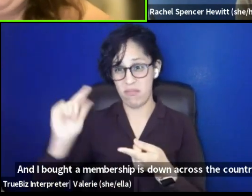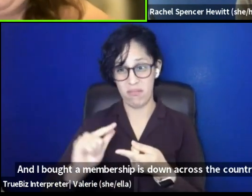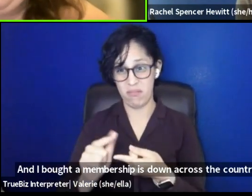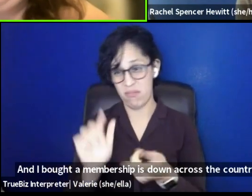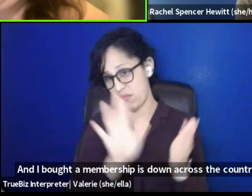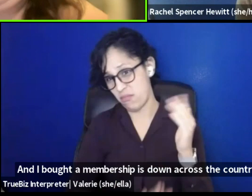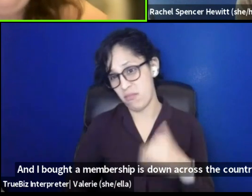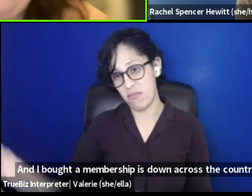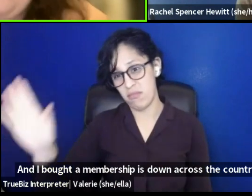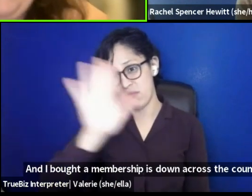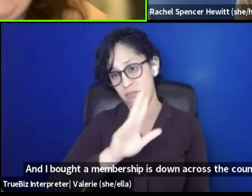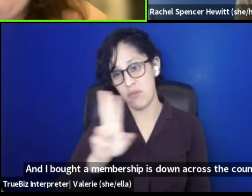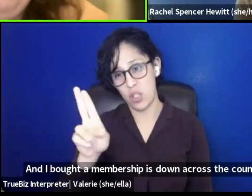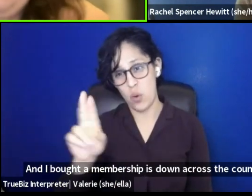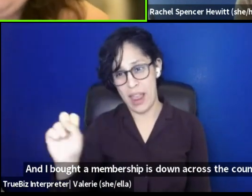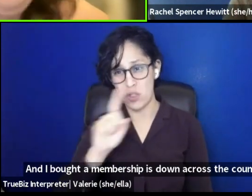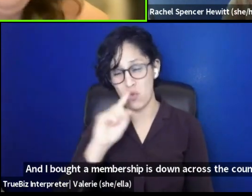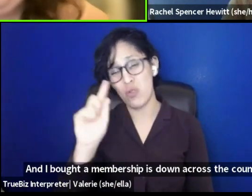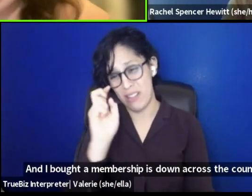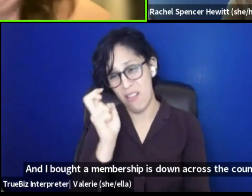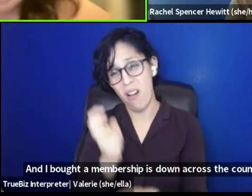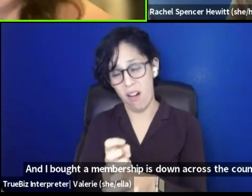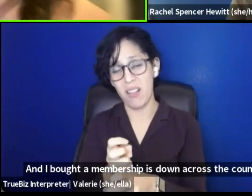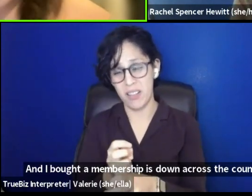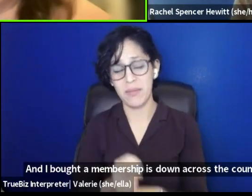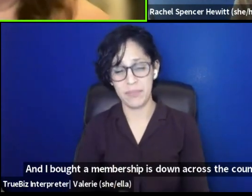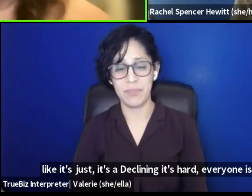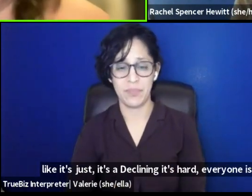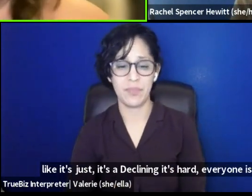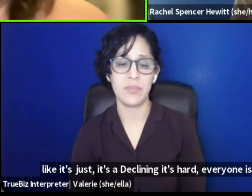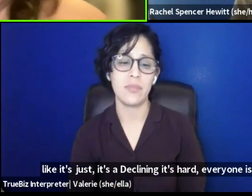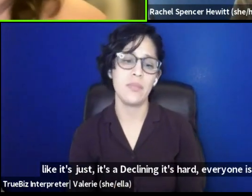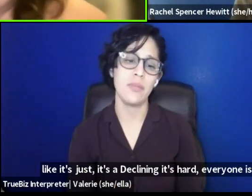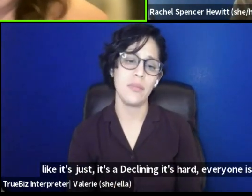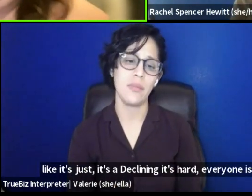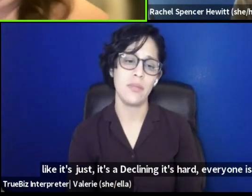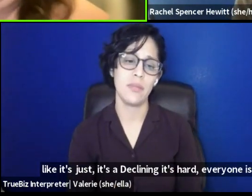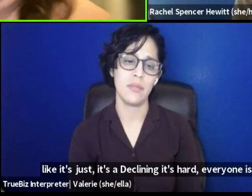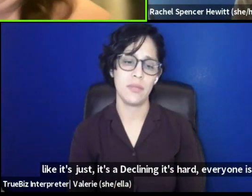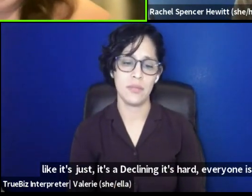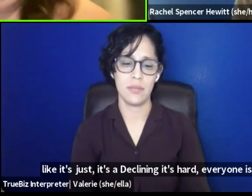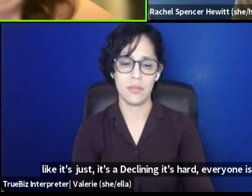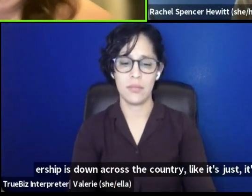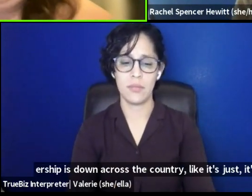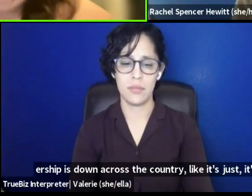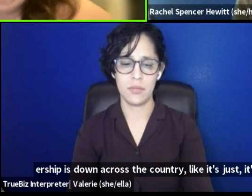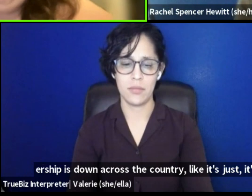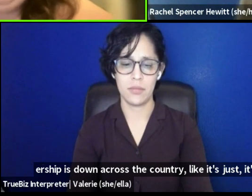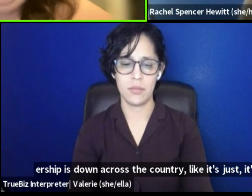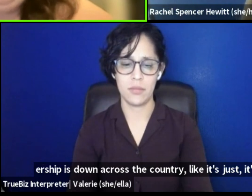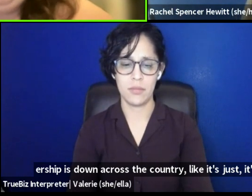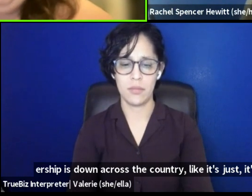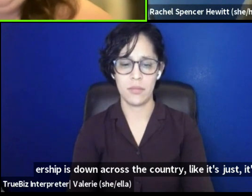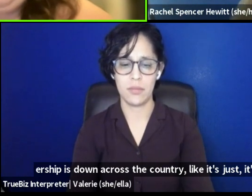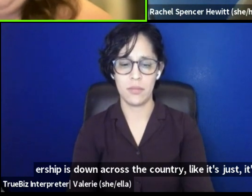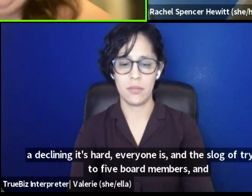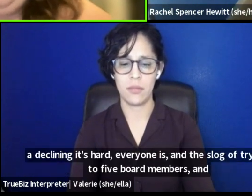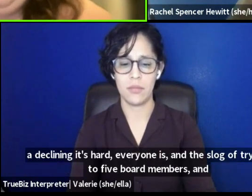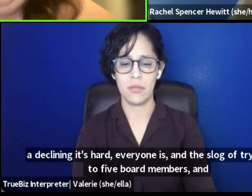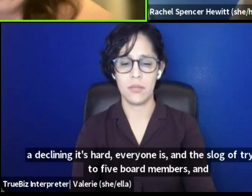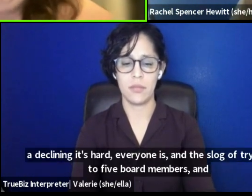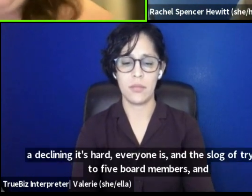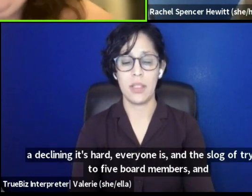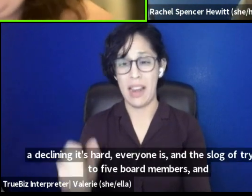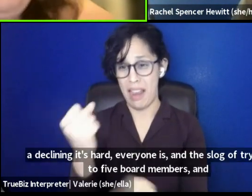declining, it's, it's hard. Everyone is in the slog of trying to find board members and everyone's coming from a scarcity mindset.